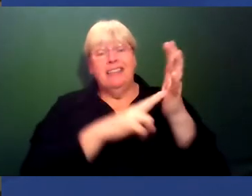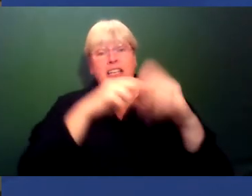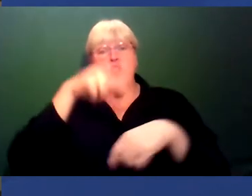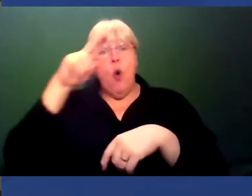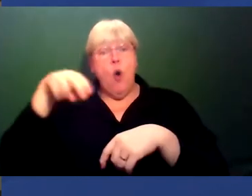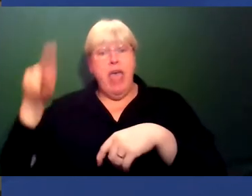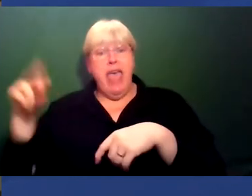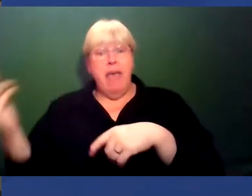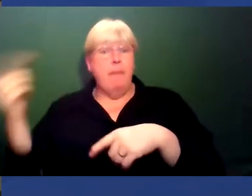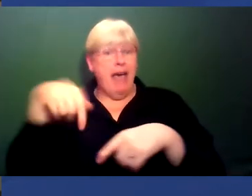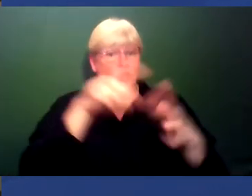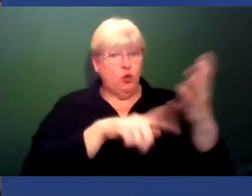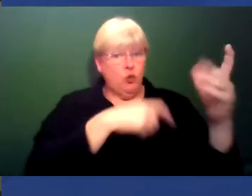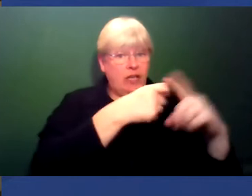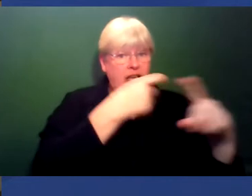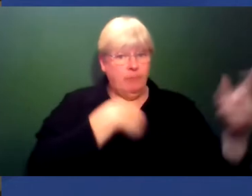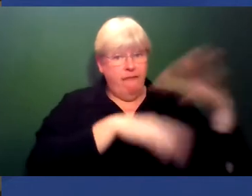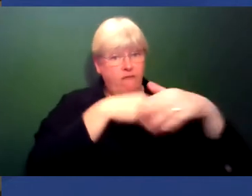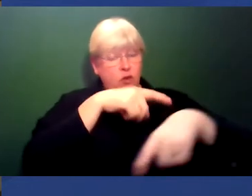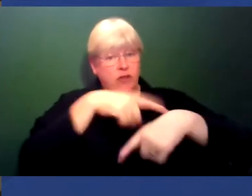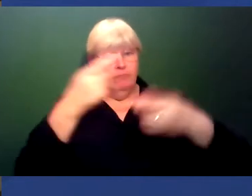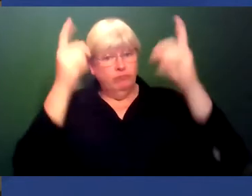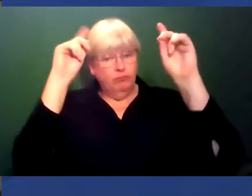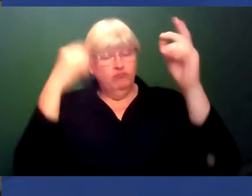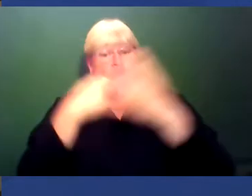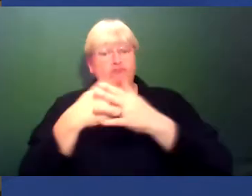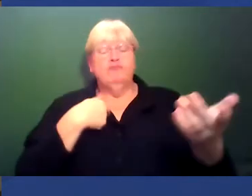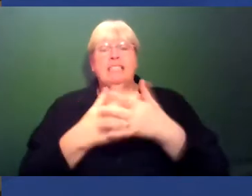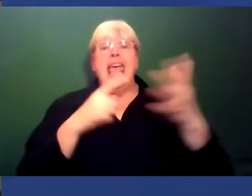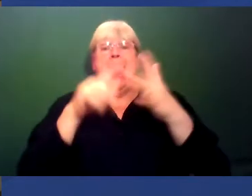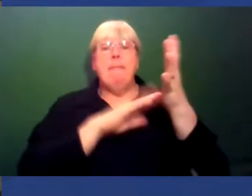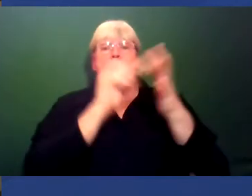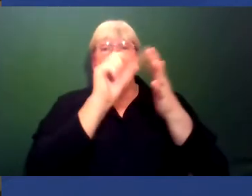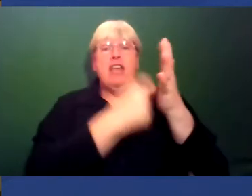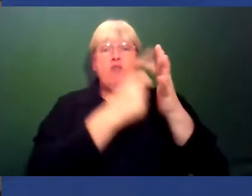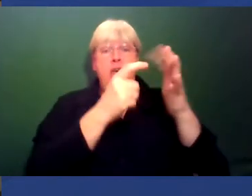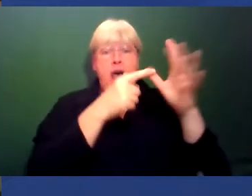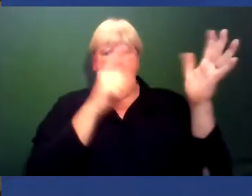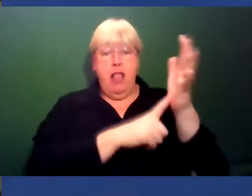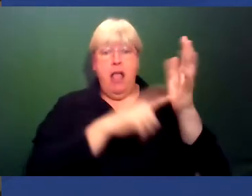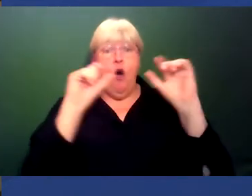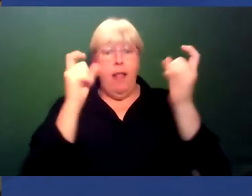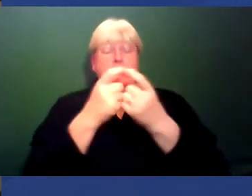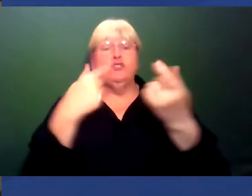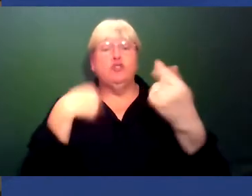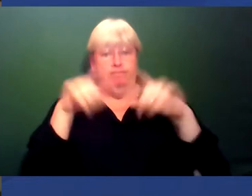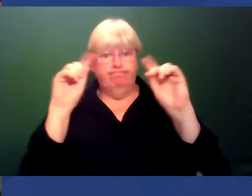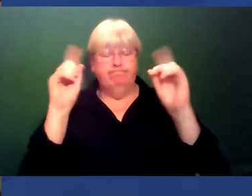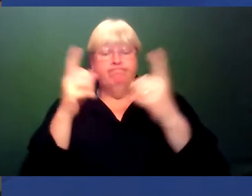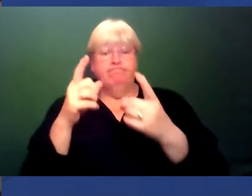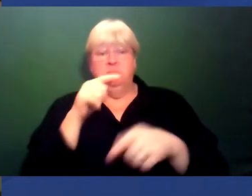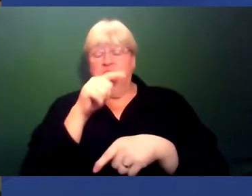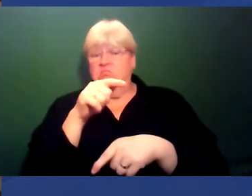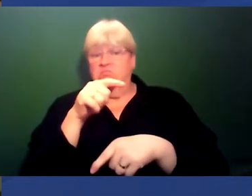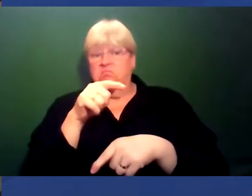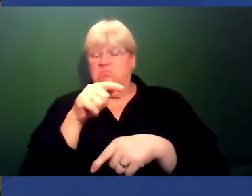to take up a full-time academic position at Imperial College. I can see that this didn't, in any shape